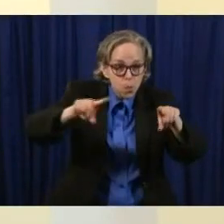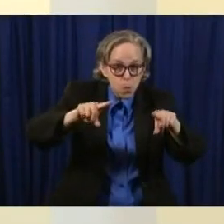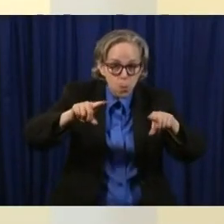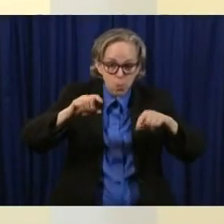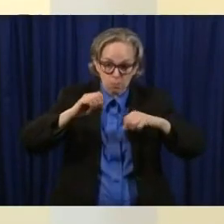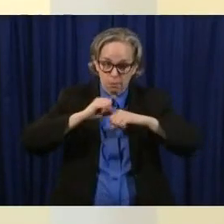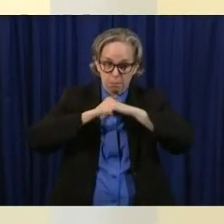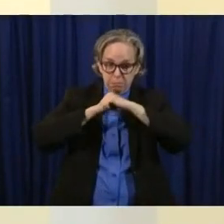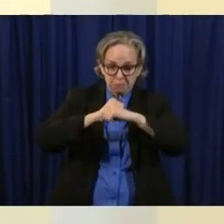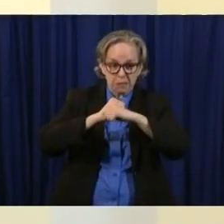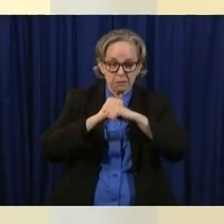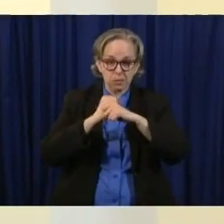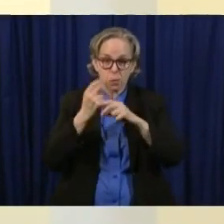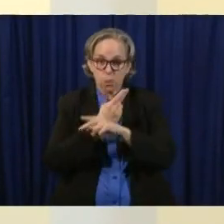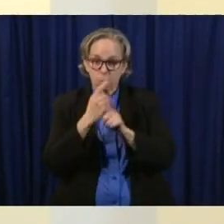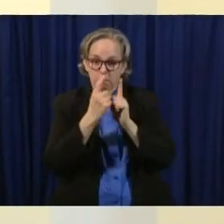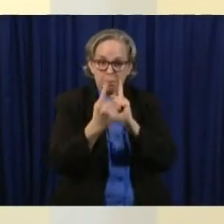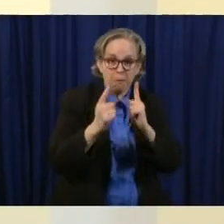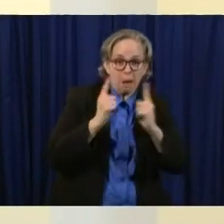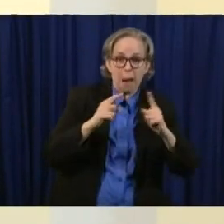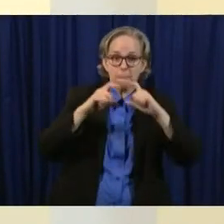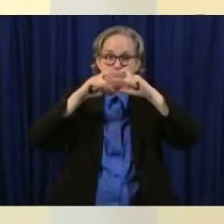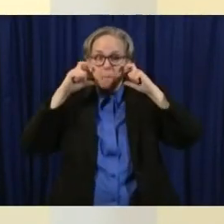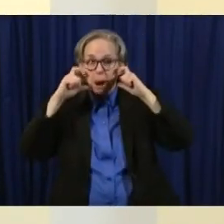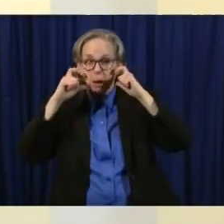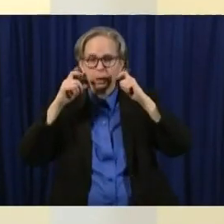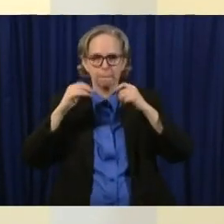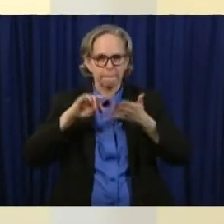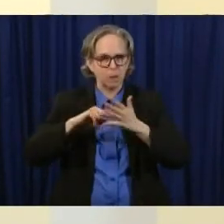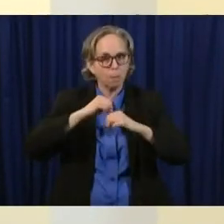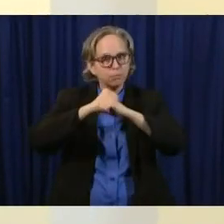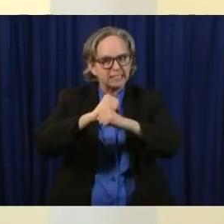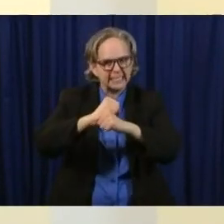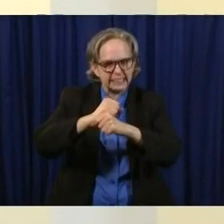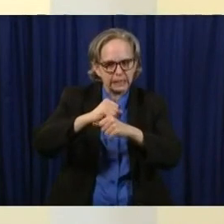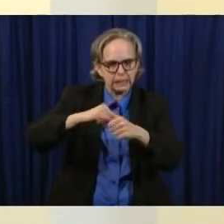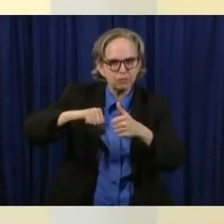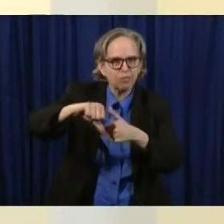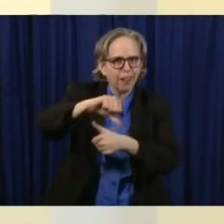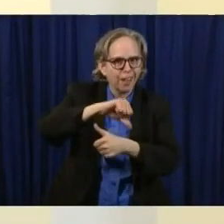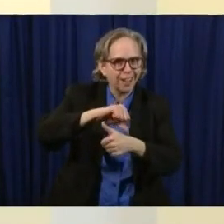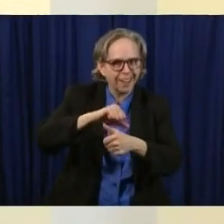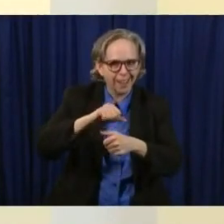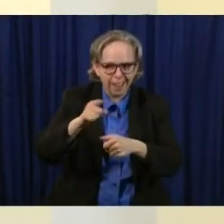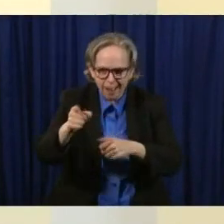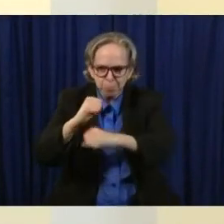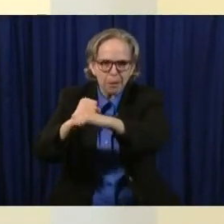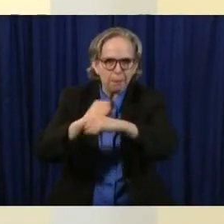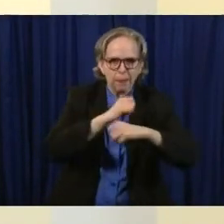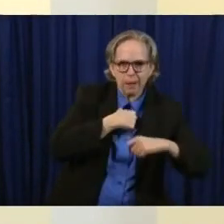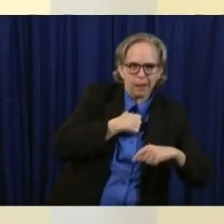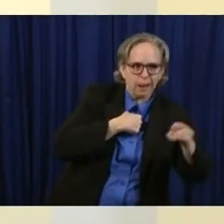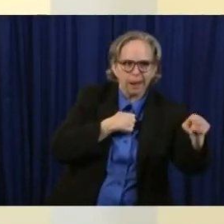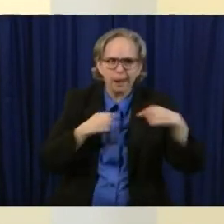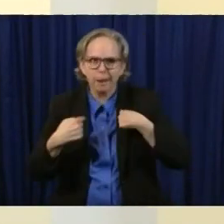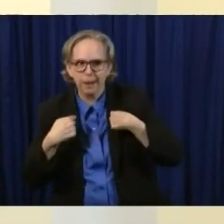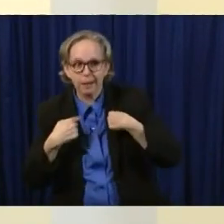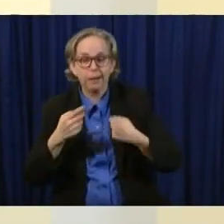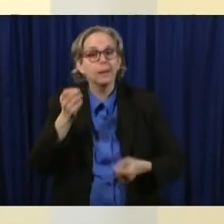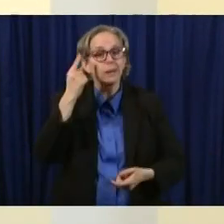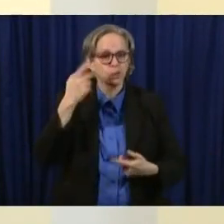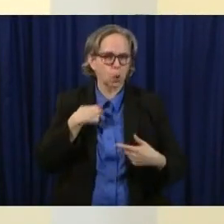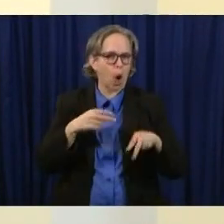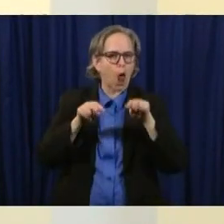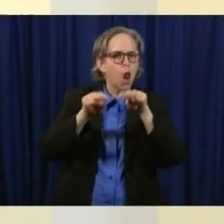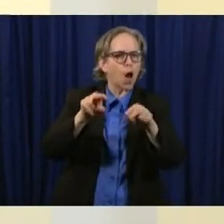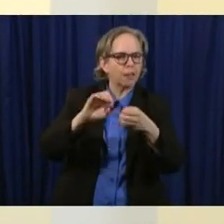other i've been looking at data of deaths actually in countries that did or didn't institute sort of the measures we've taken